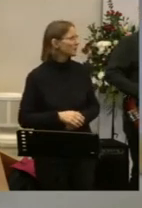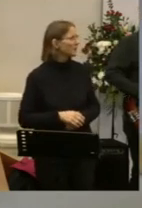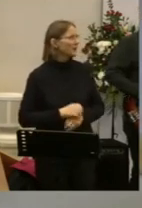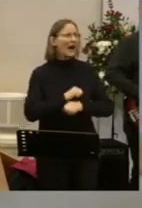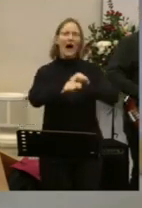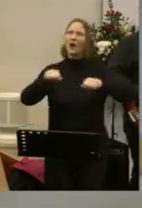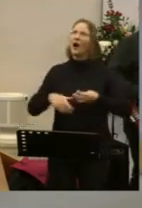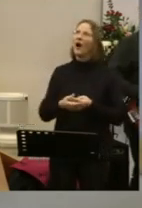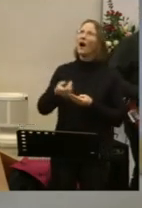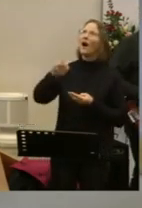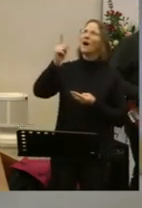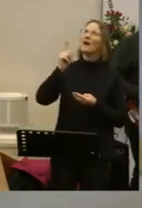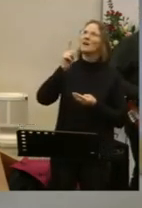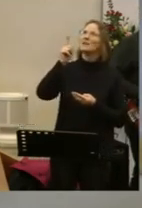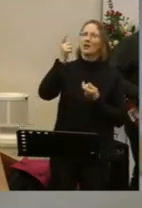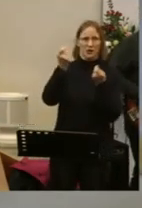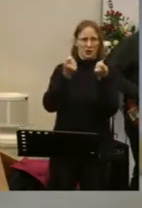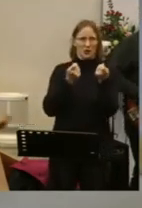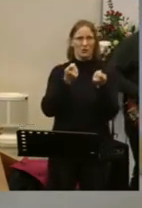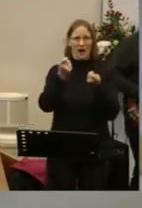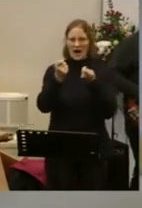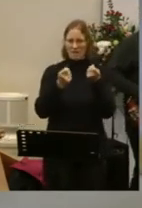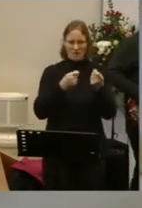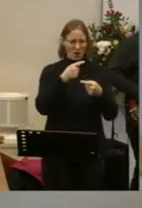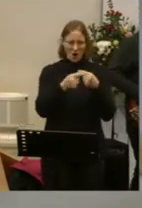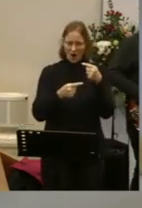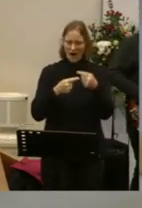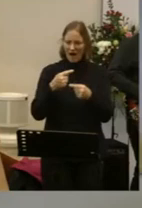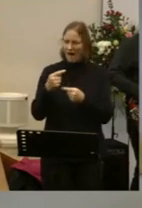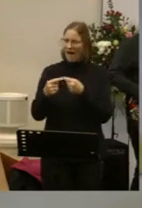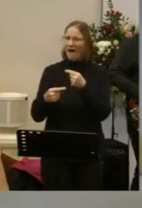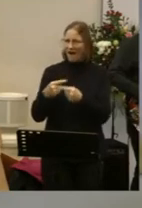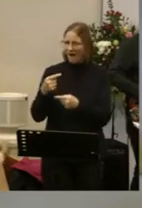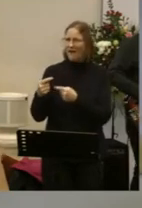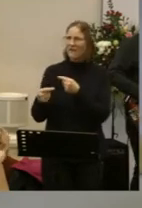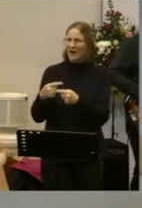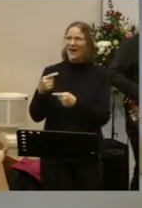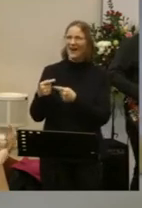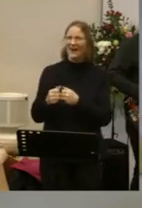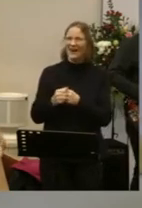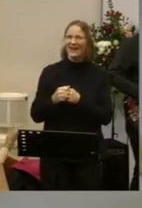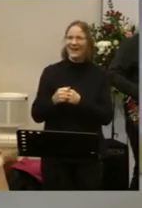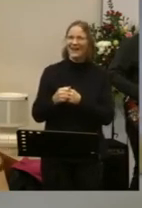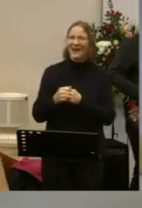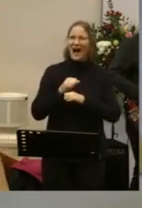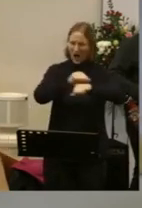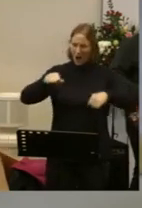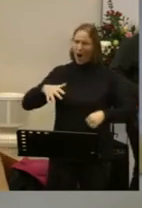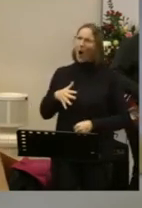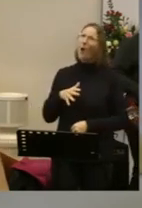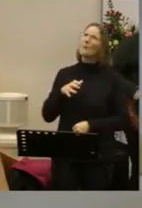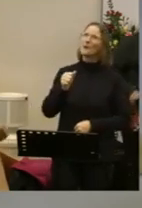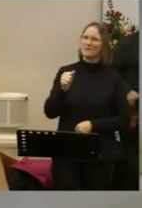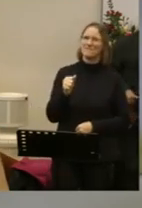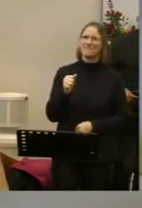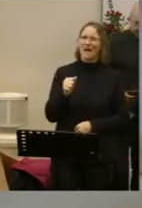I got you reign forever. I